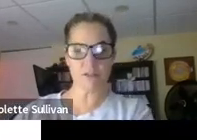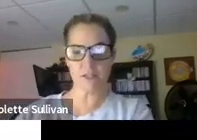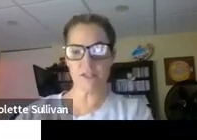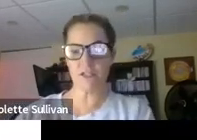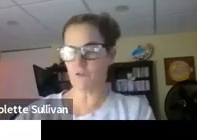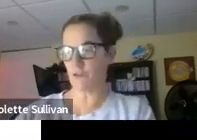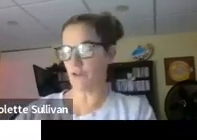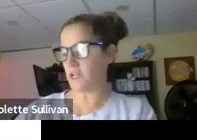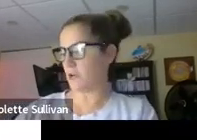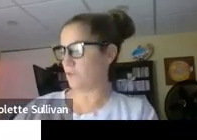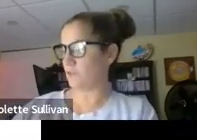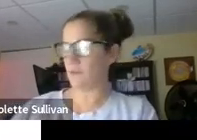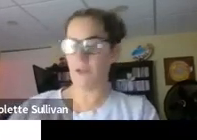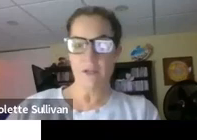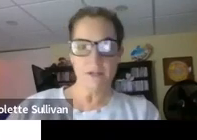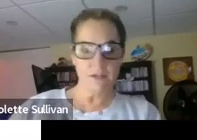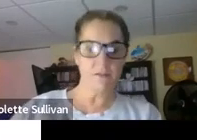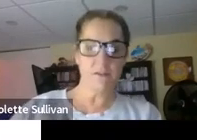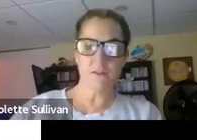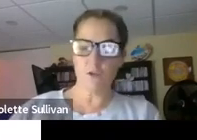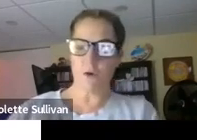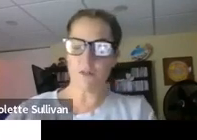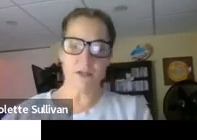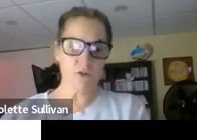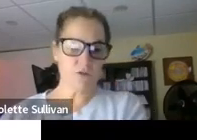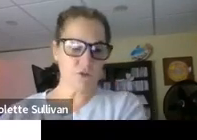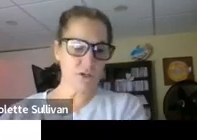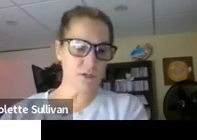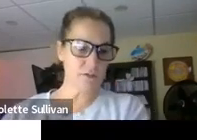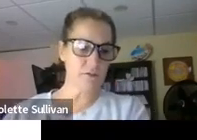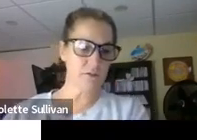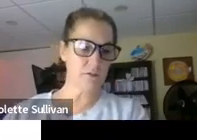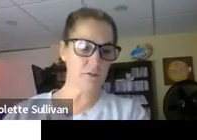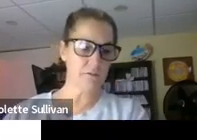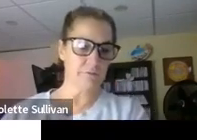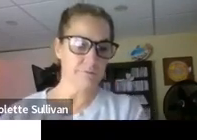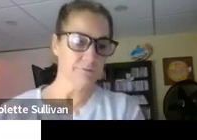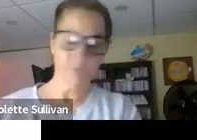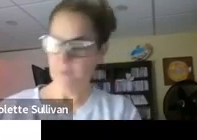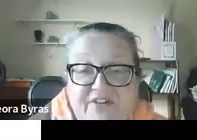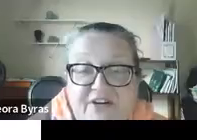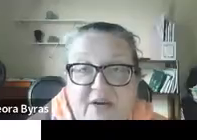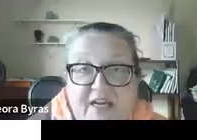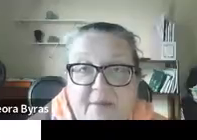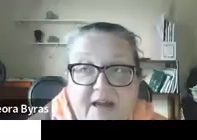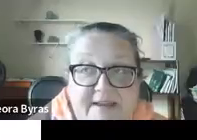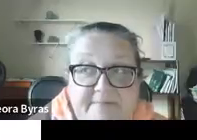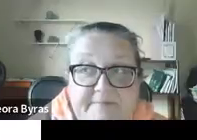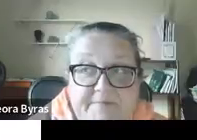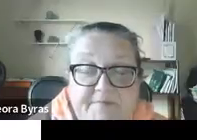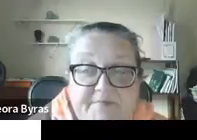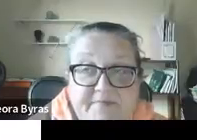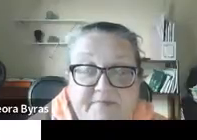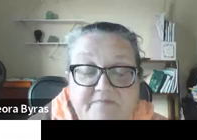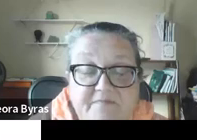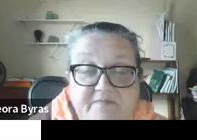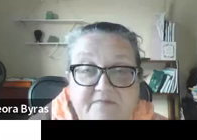worked as a special ed teacher for 30 years. Nice to see you all. Thank you for joining us. Jennifer, you want to come on?